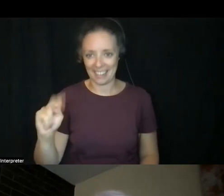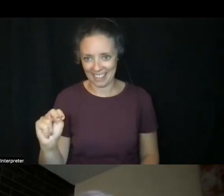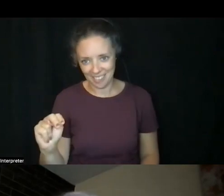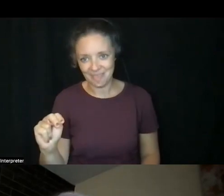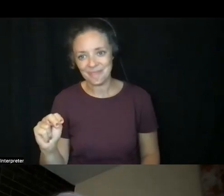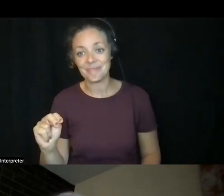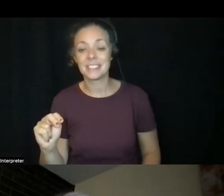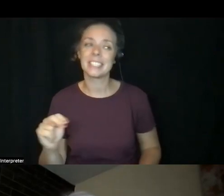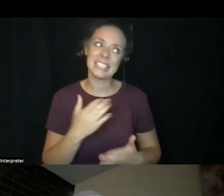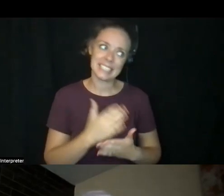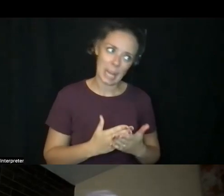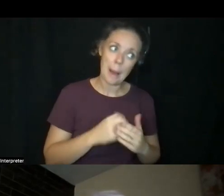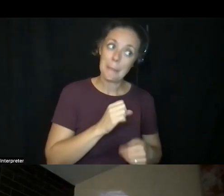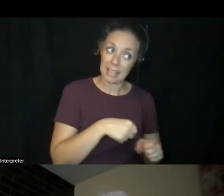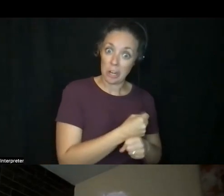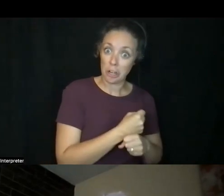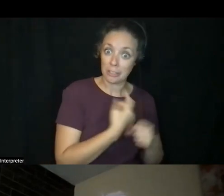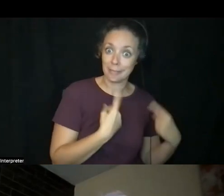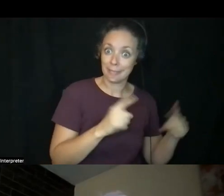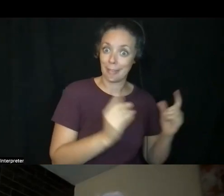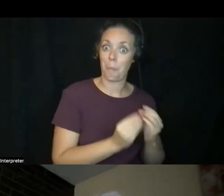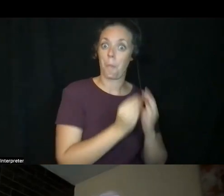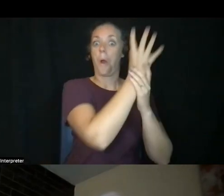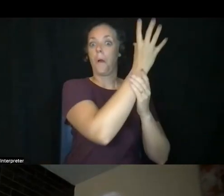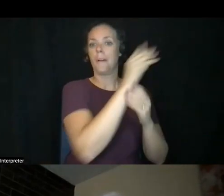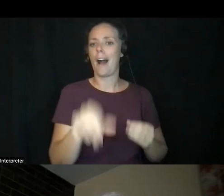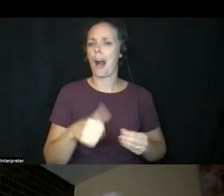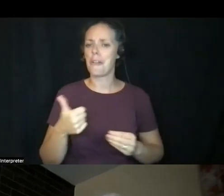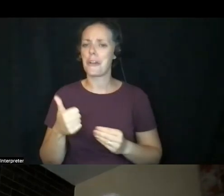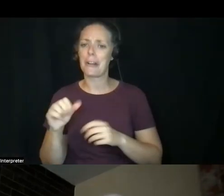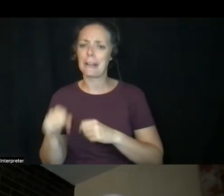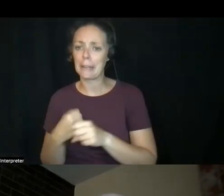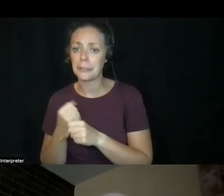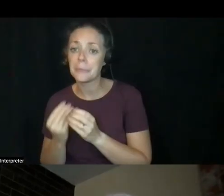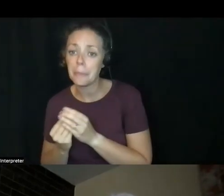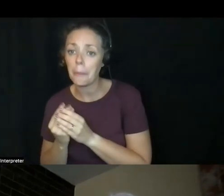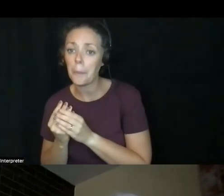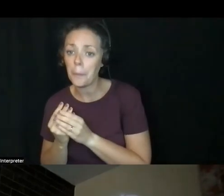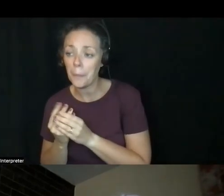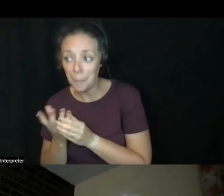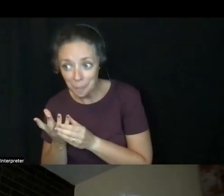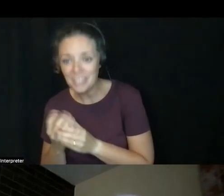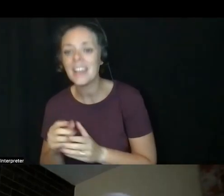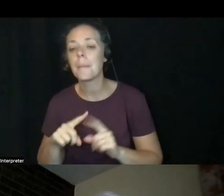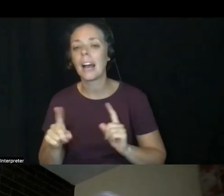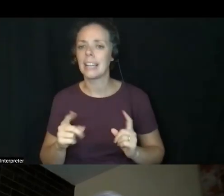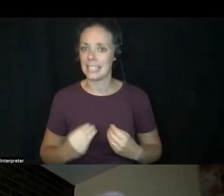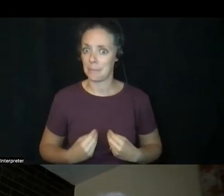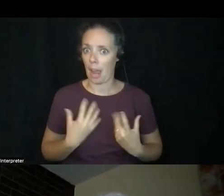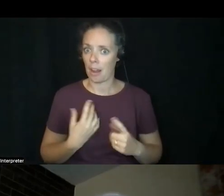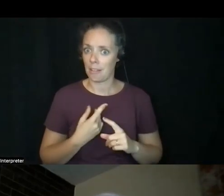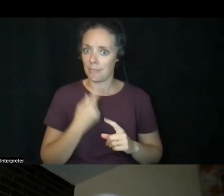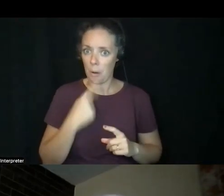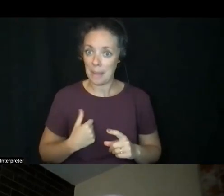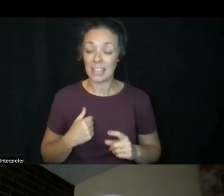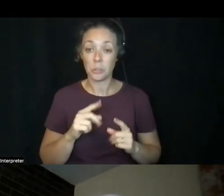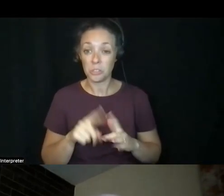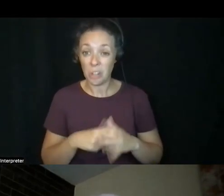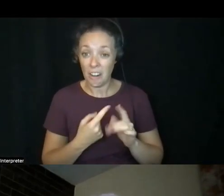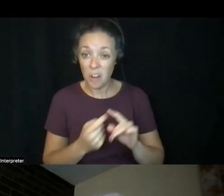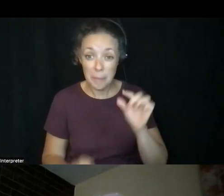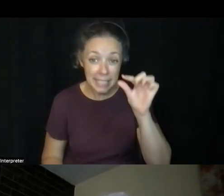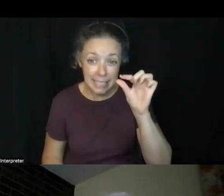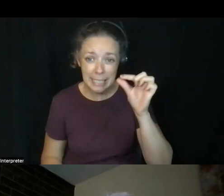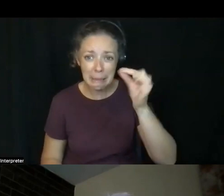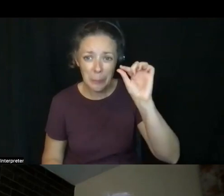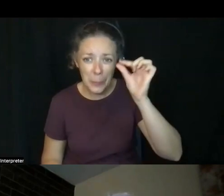it does well, some years it doesn't do so well, but it's very inspiring to me to start from this little seed. It's little, it's like a basil seed. It's like the